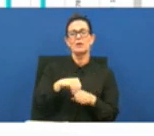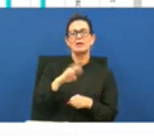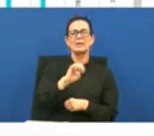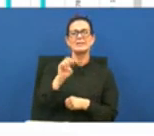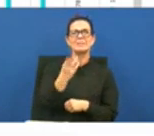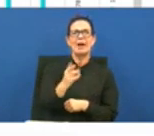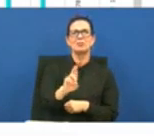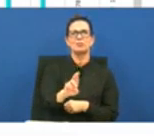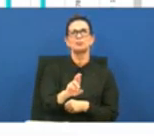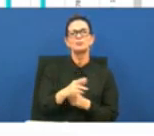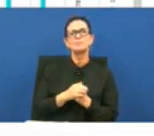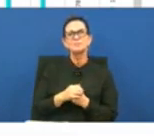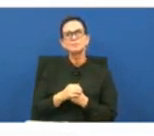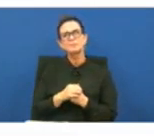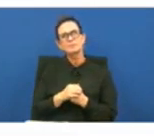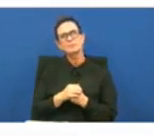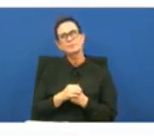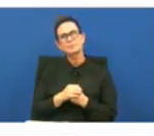next